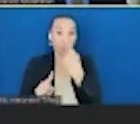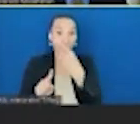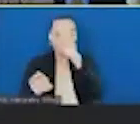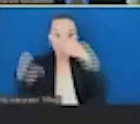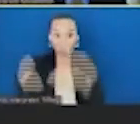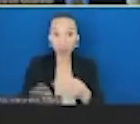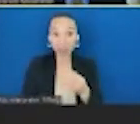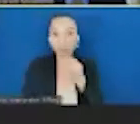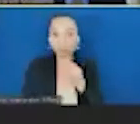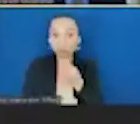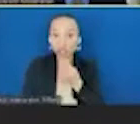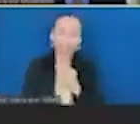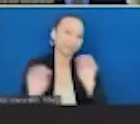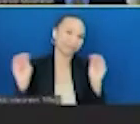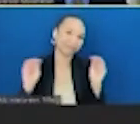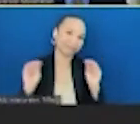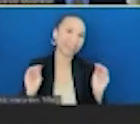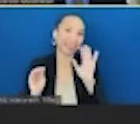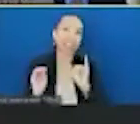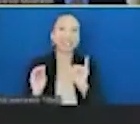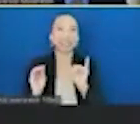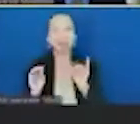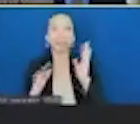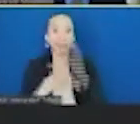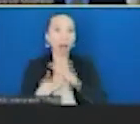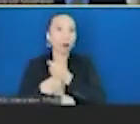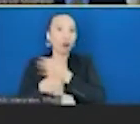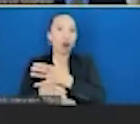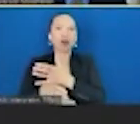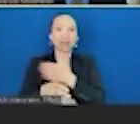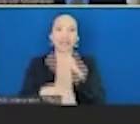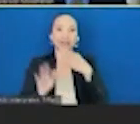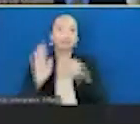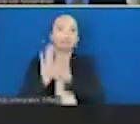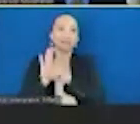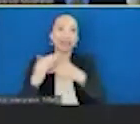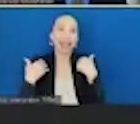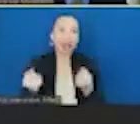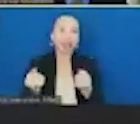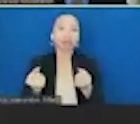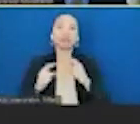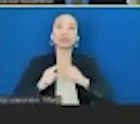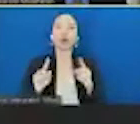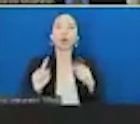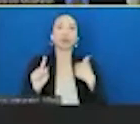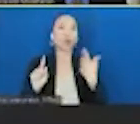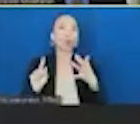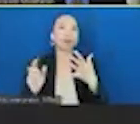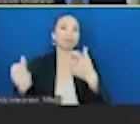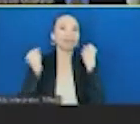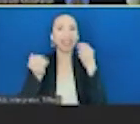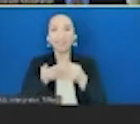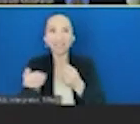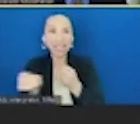one cause of poor health. And so we need a new institute with new funding, not to take away any funding or any nutrition research already going